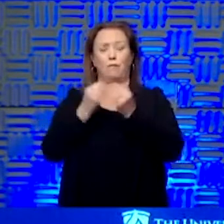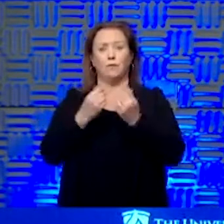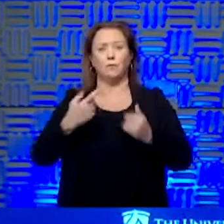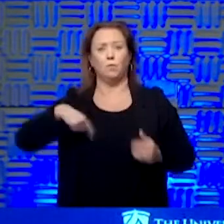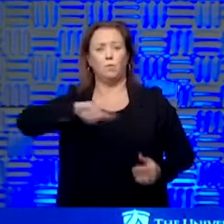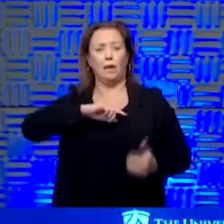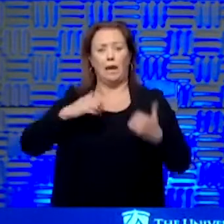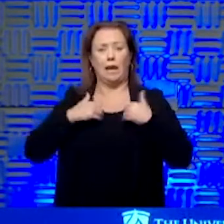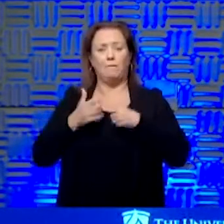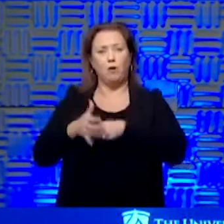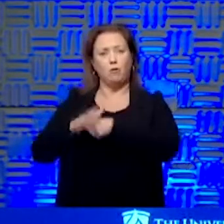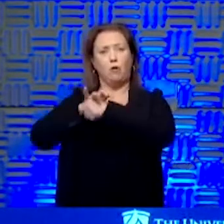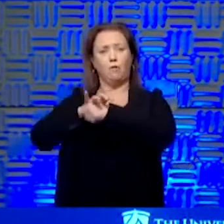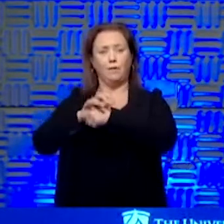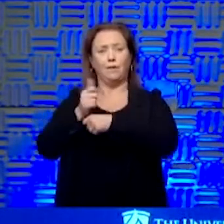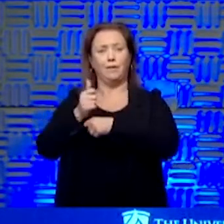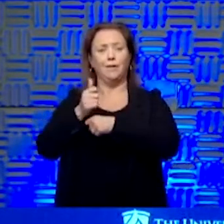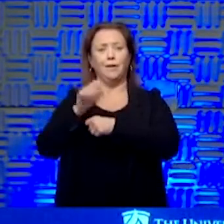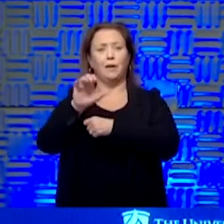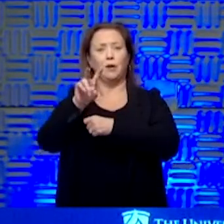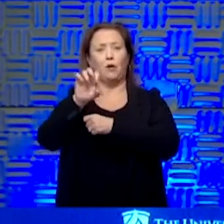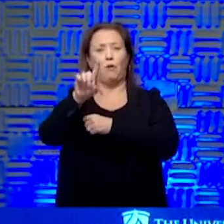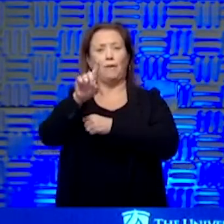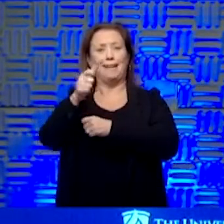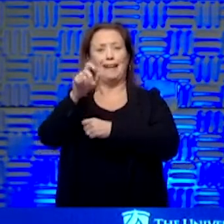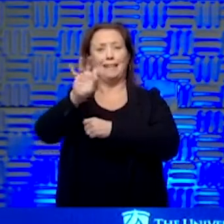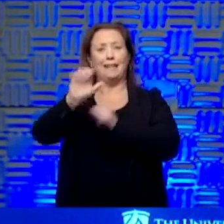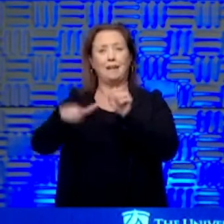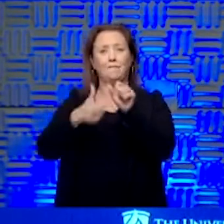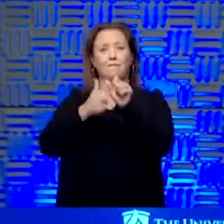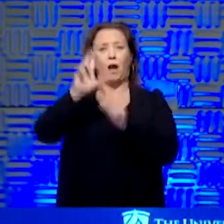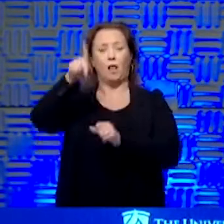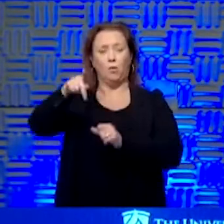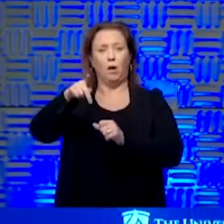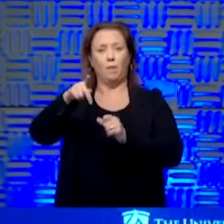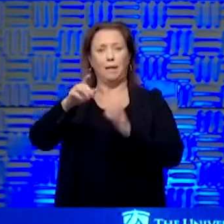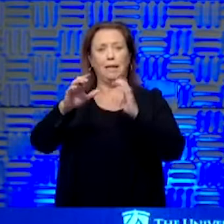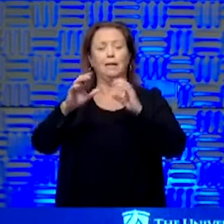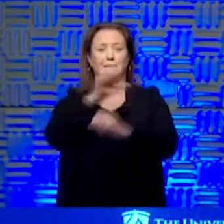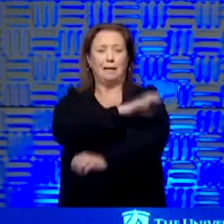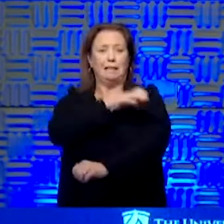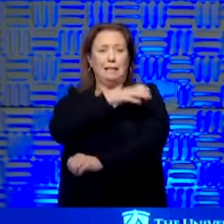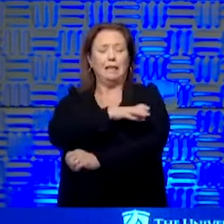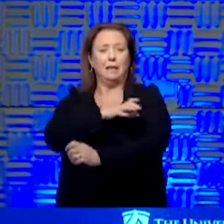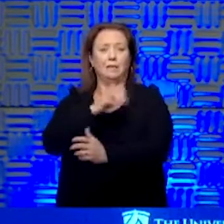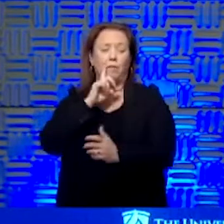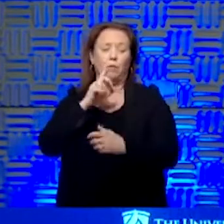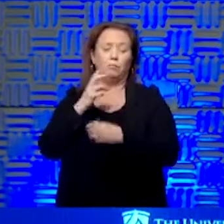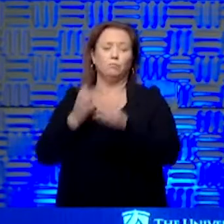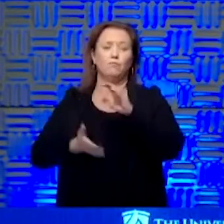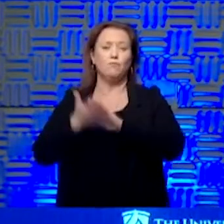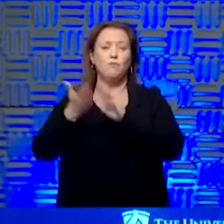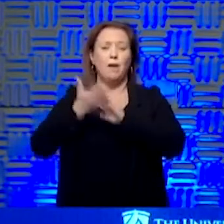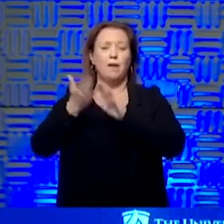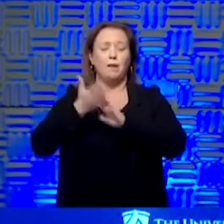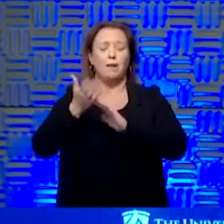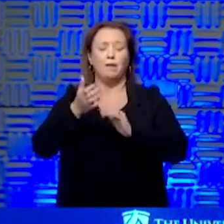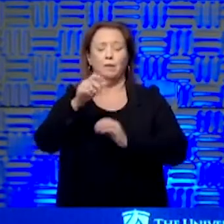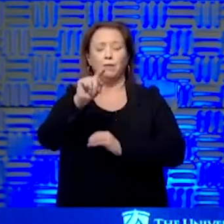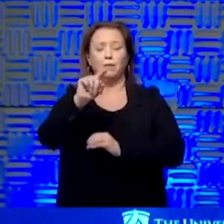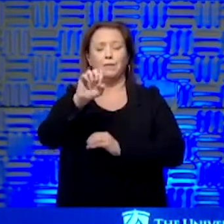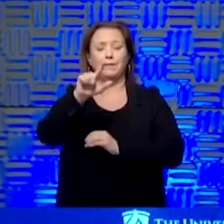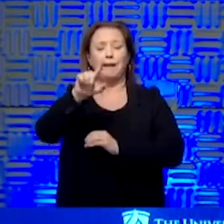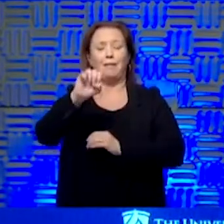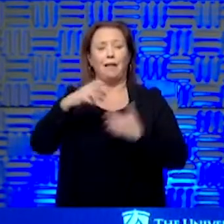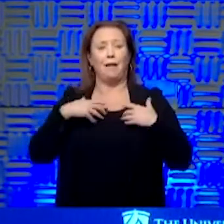COVID-19 follow-up clinic that we're running through telehealth, and I think that works pretty well. So I think we have time for one or two more questions